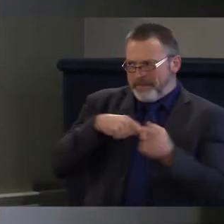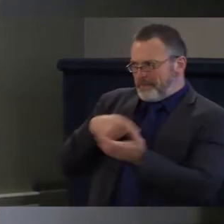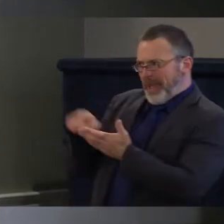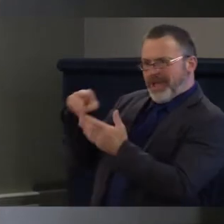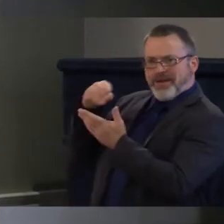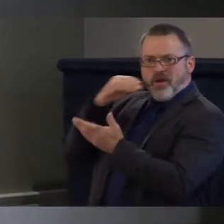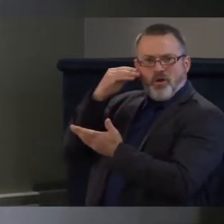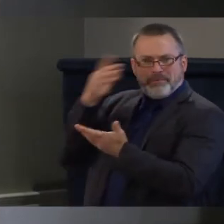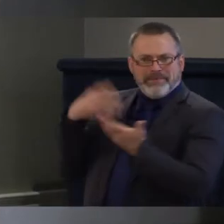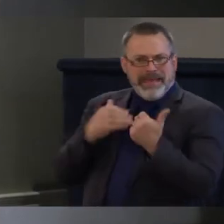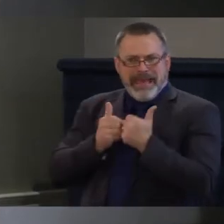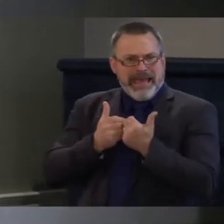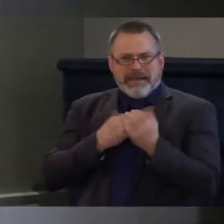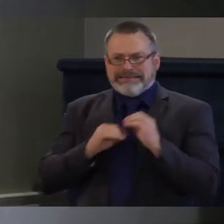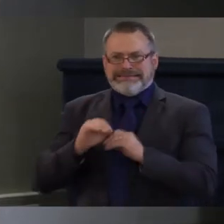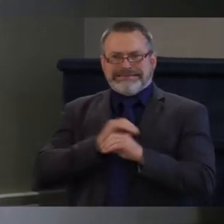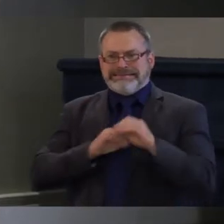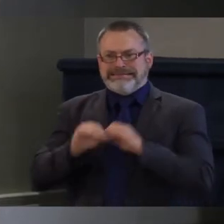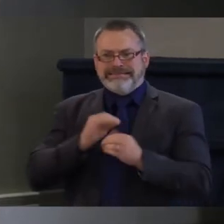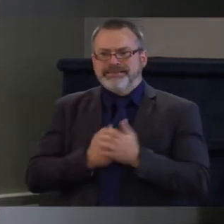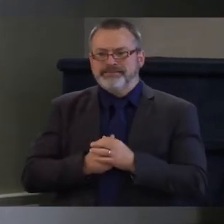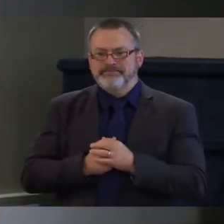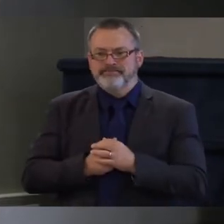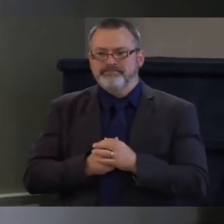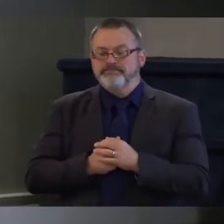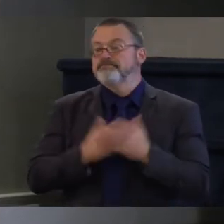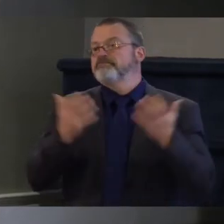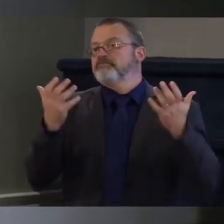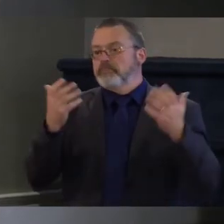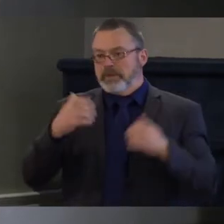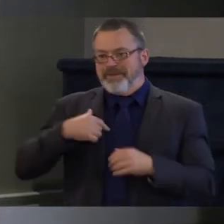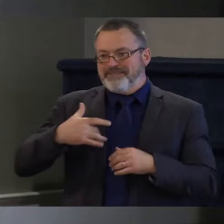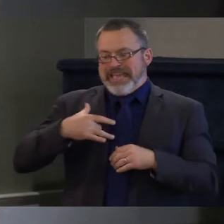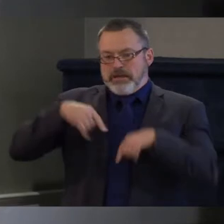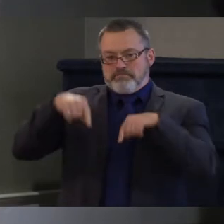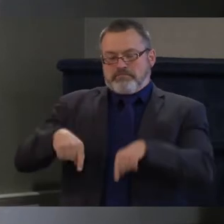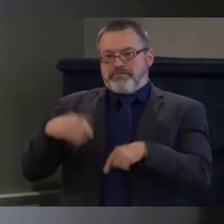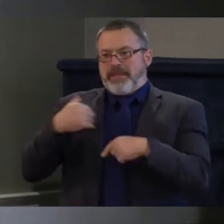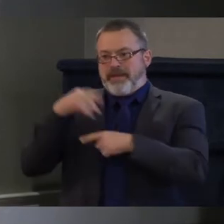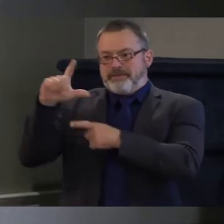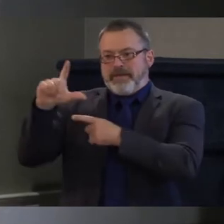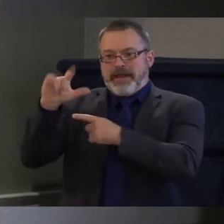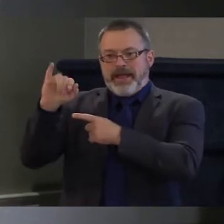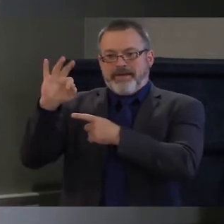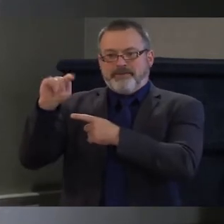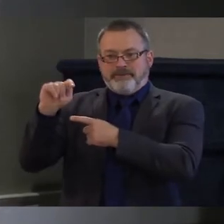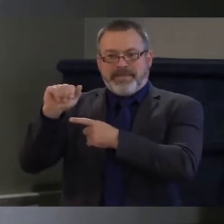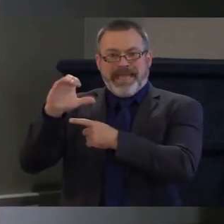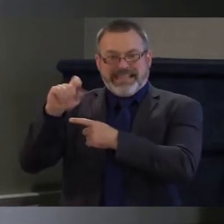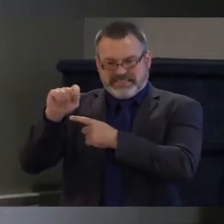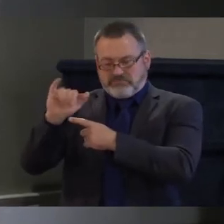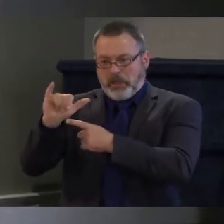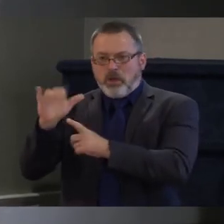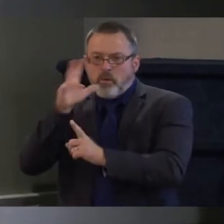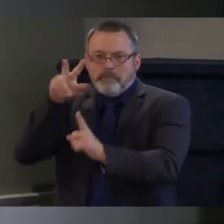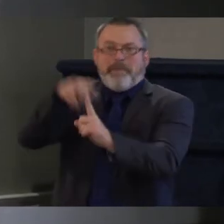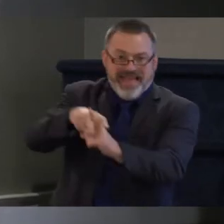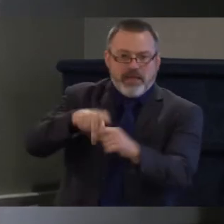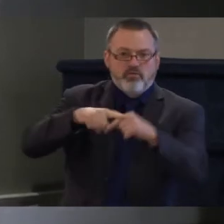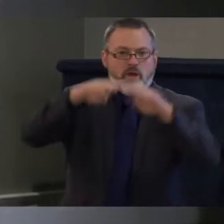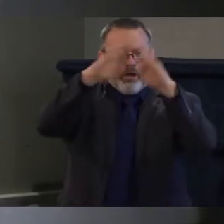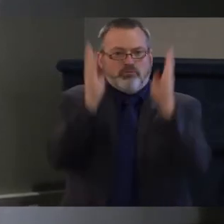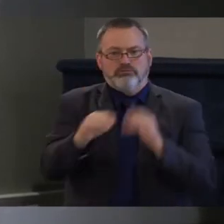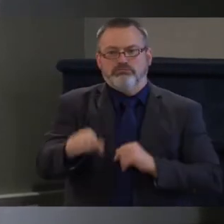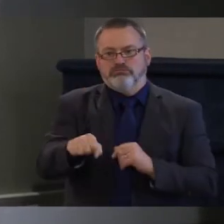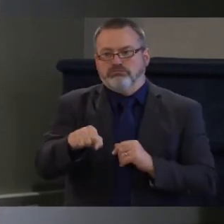that the LIFT Act, for example, which is a federal law that supports first-time home buyers, also supports expanded access to